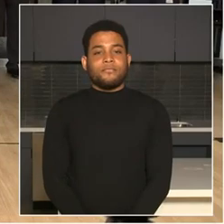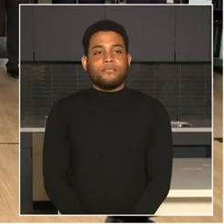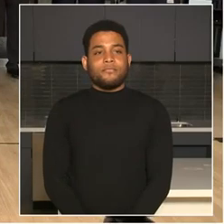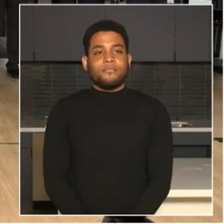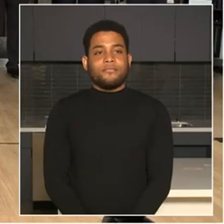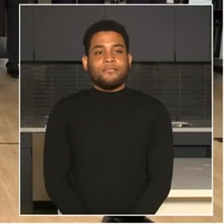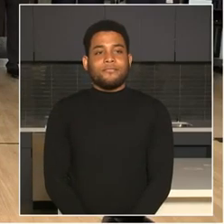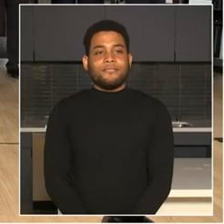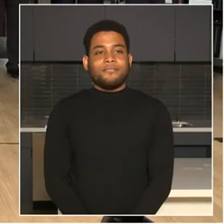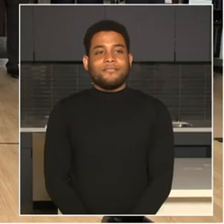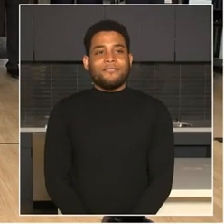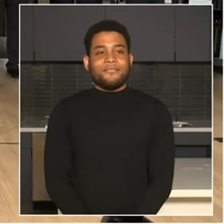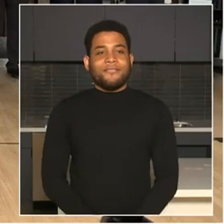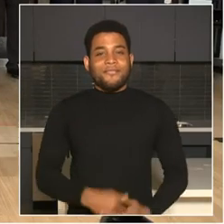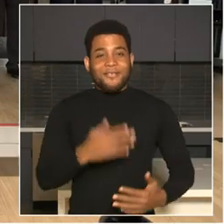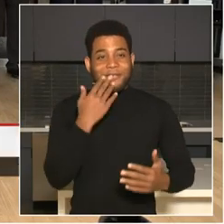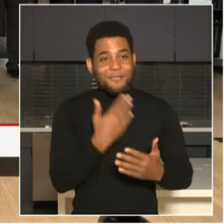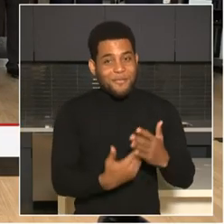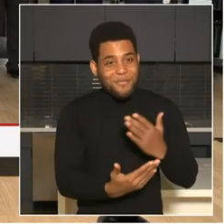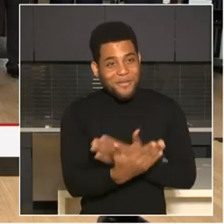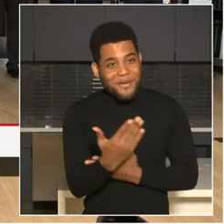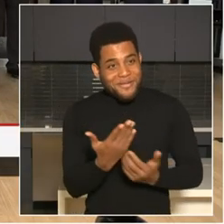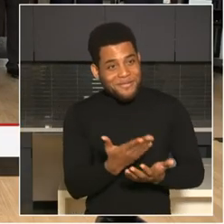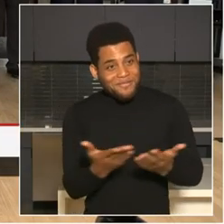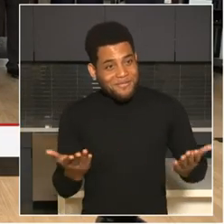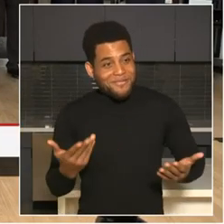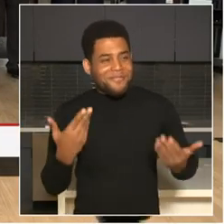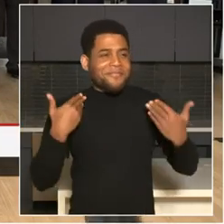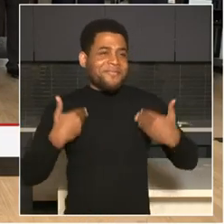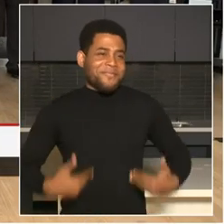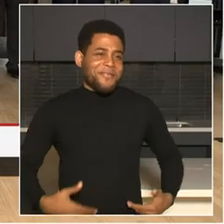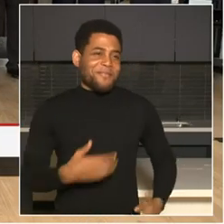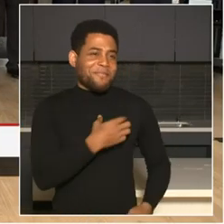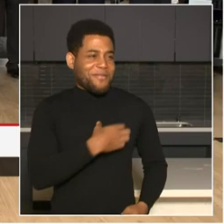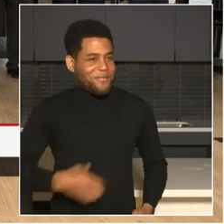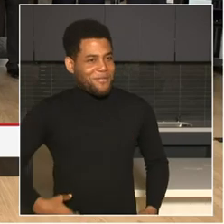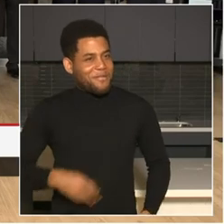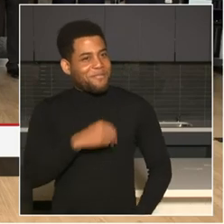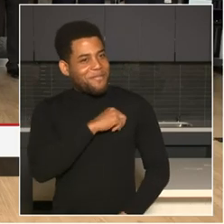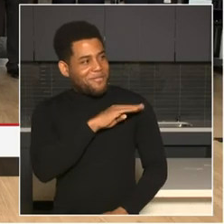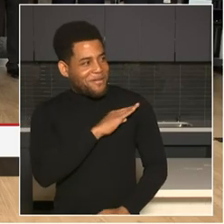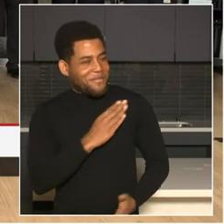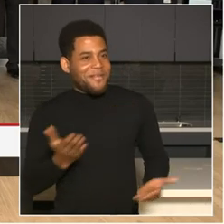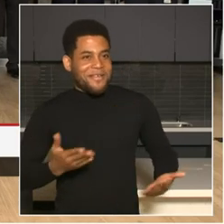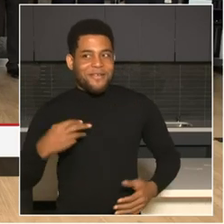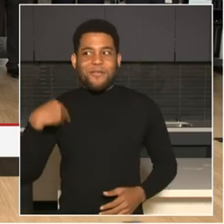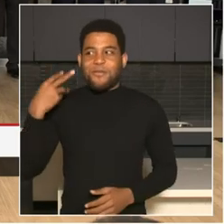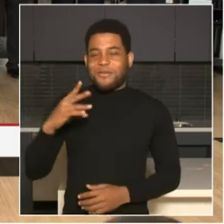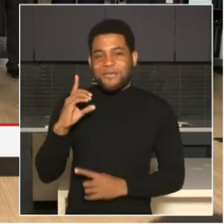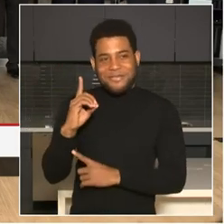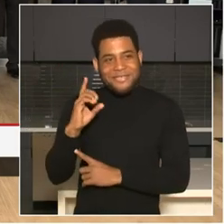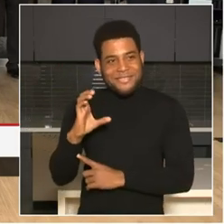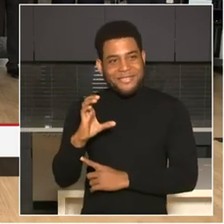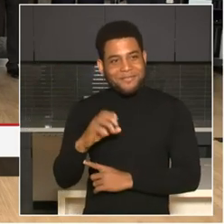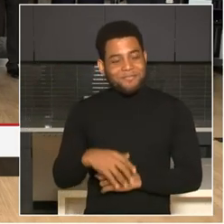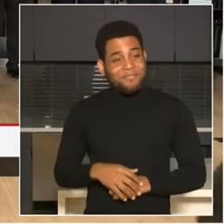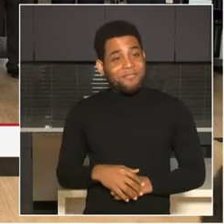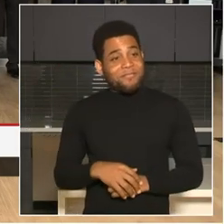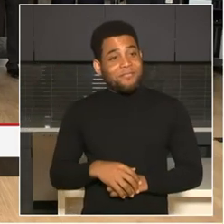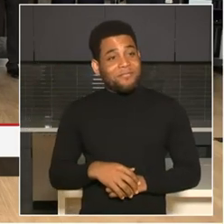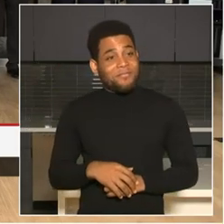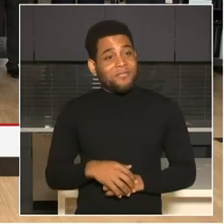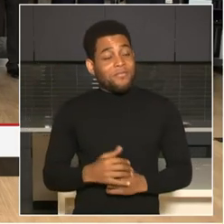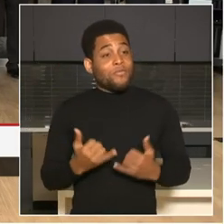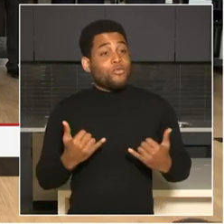Good morning, everybody. I'm Muriel Bowser. I'm the mayor of Washington, D.C., and we are located in the Marion S. Berry